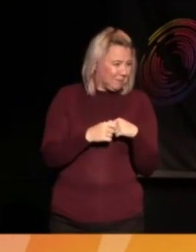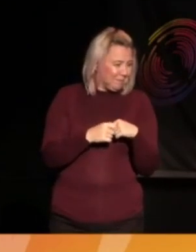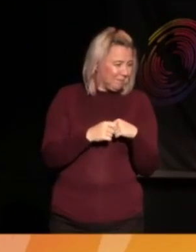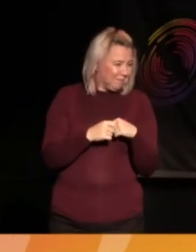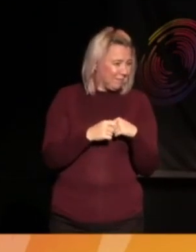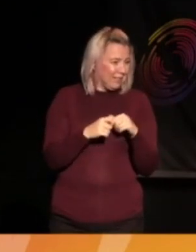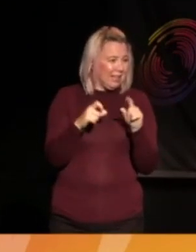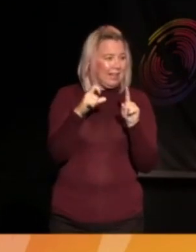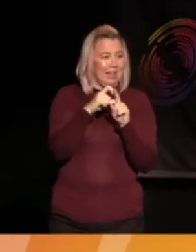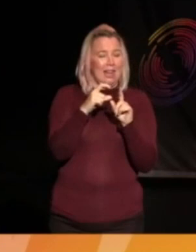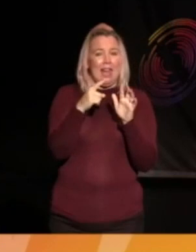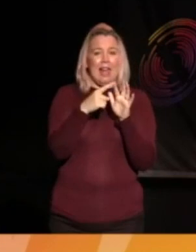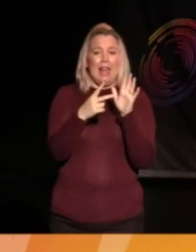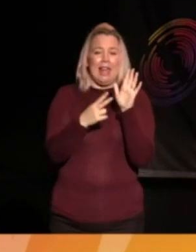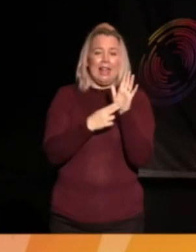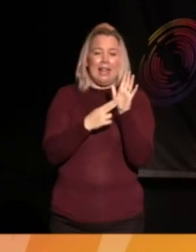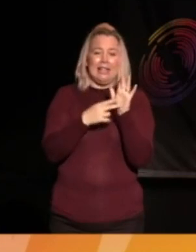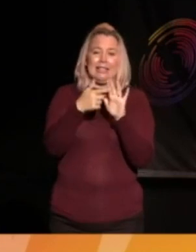Dennis.